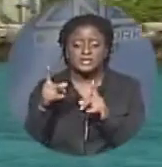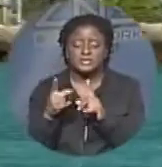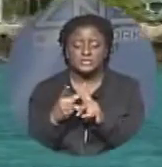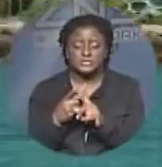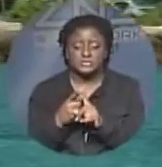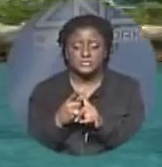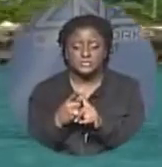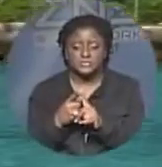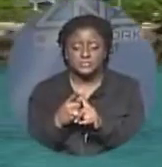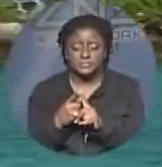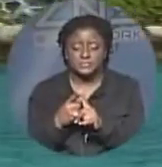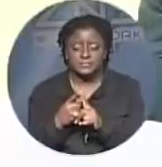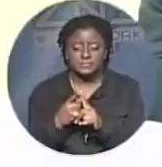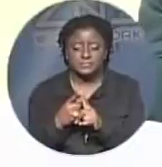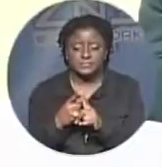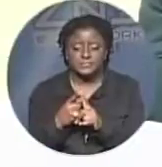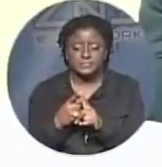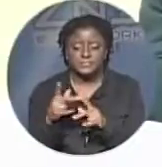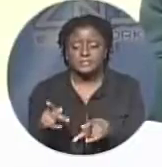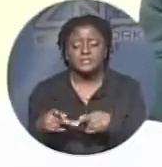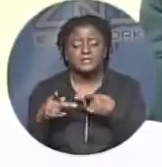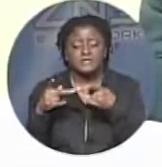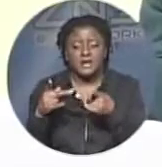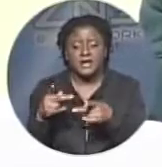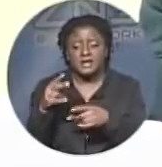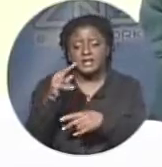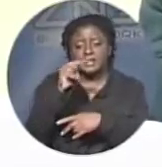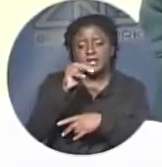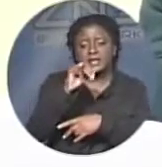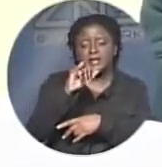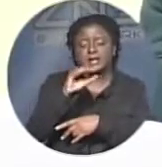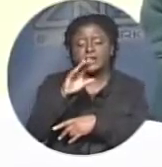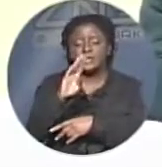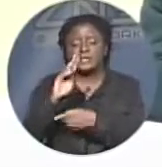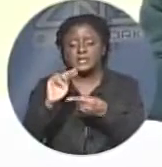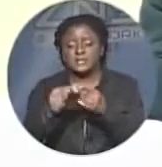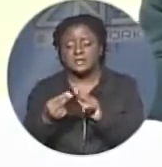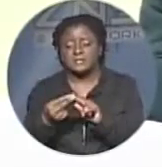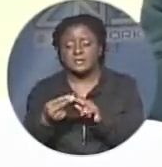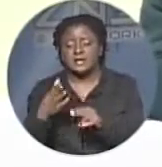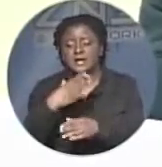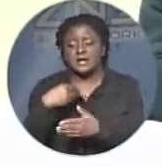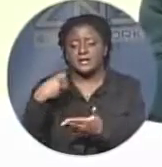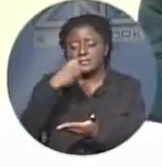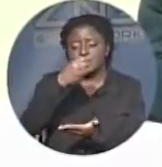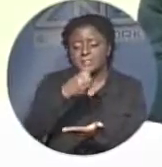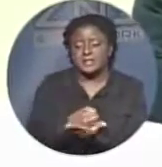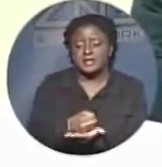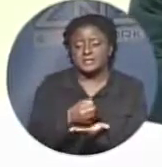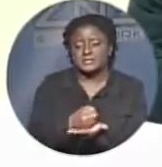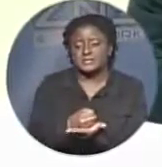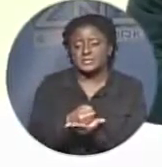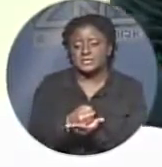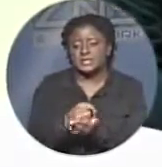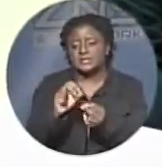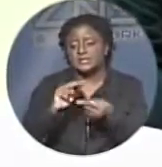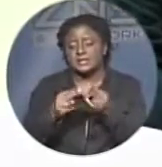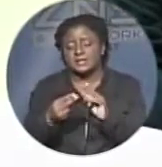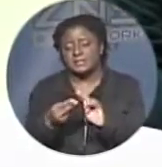your NIB number and your passport number. And so, in the first instance,